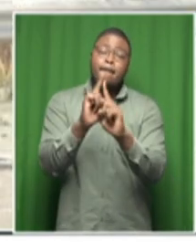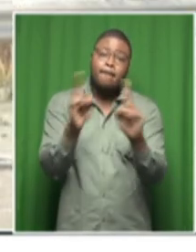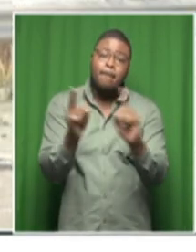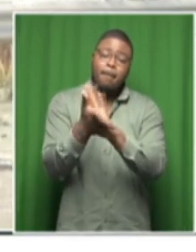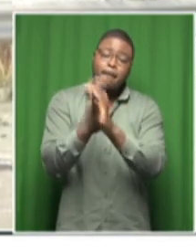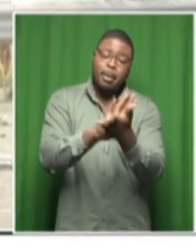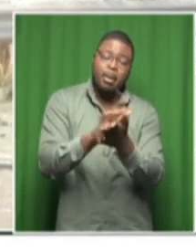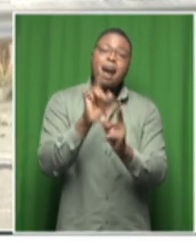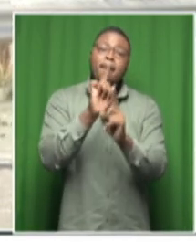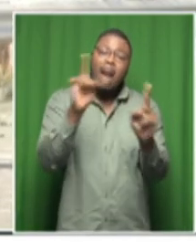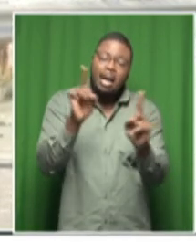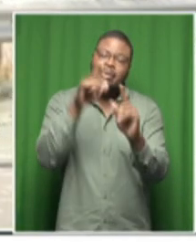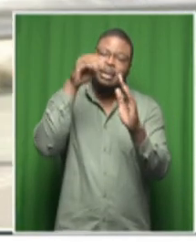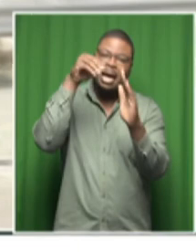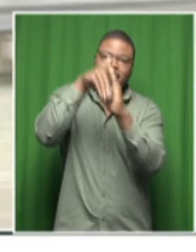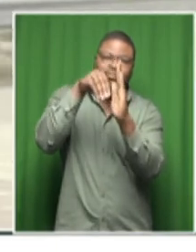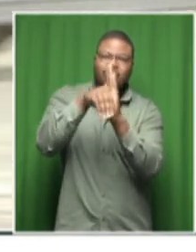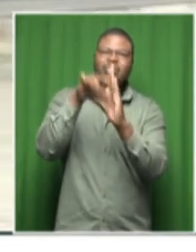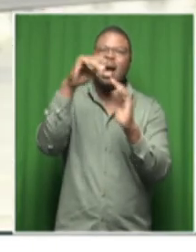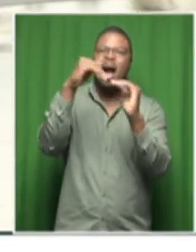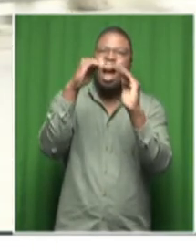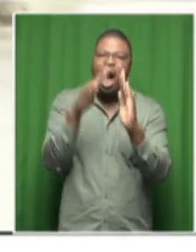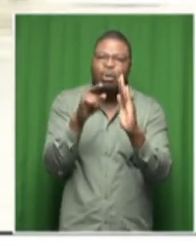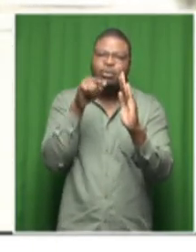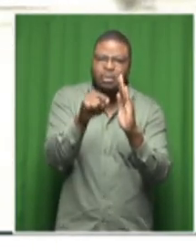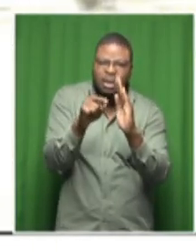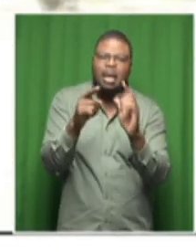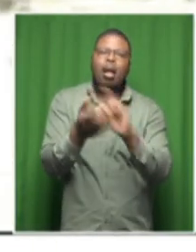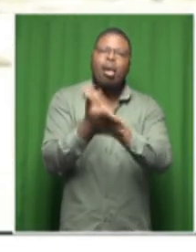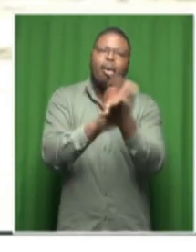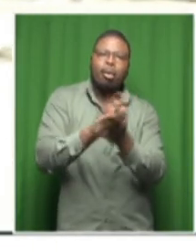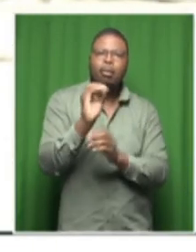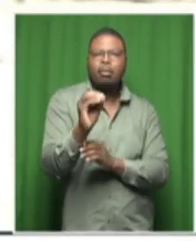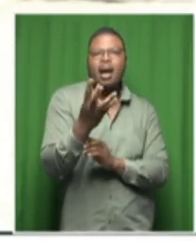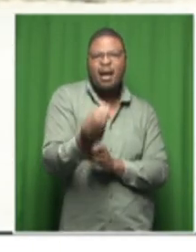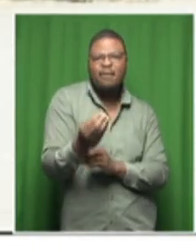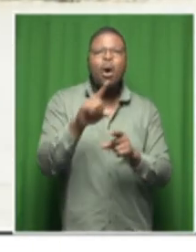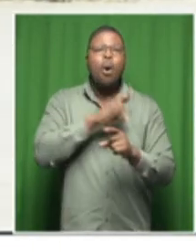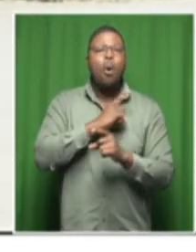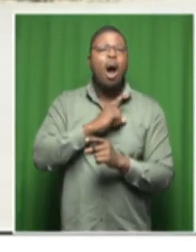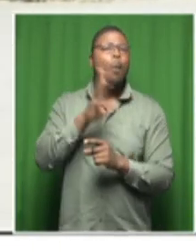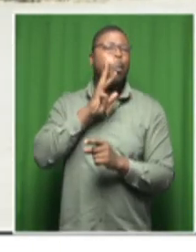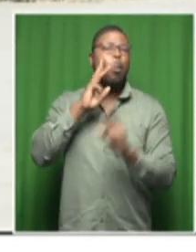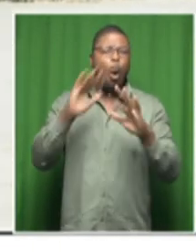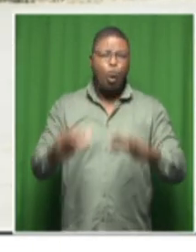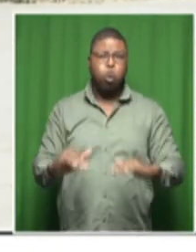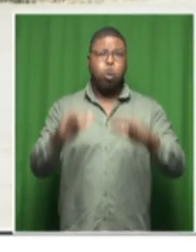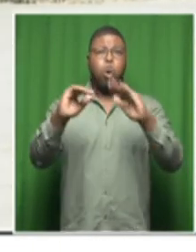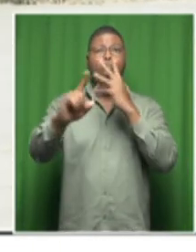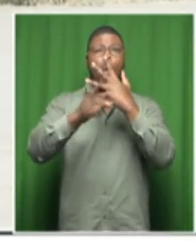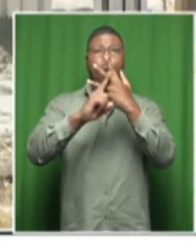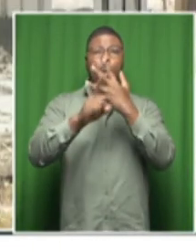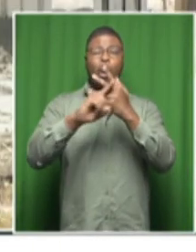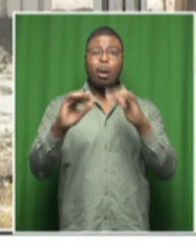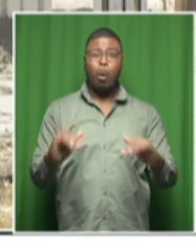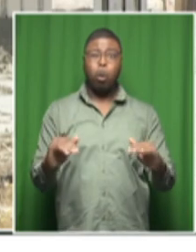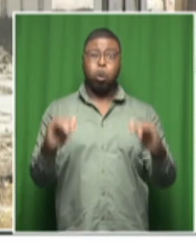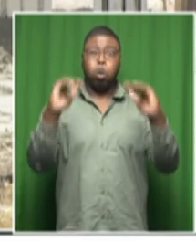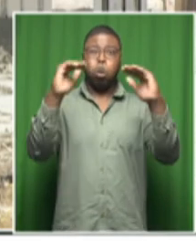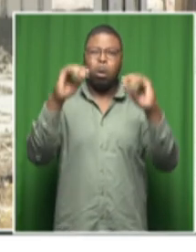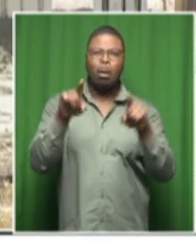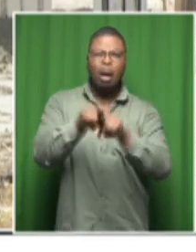the mud was right at the window level and the furniture everything's this damage